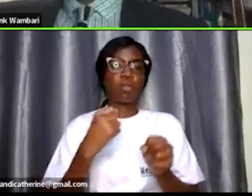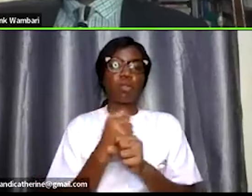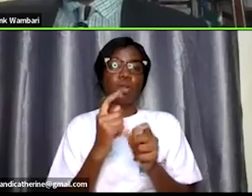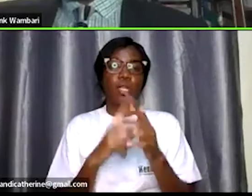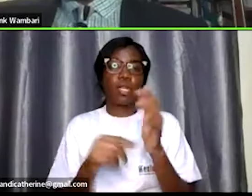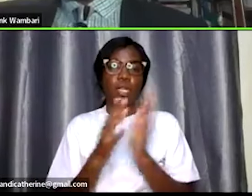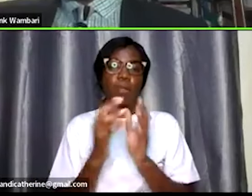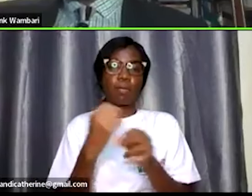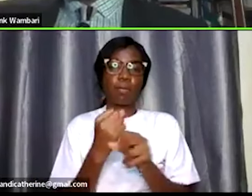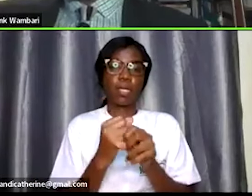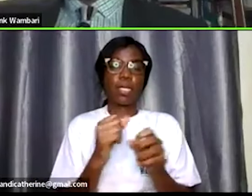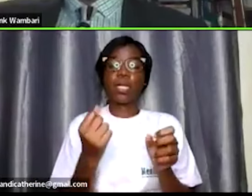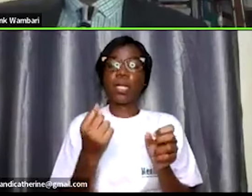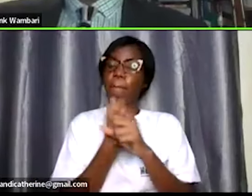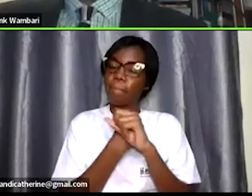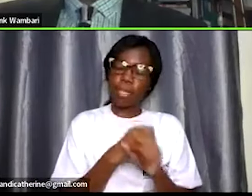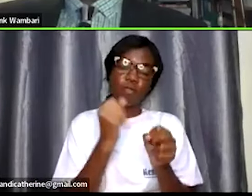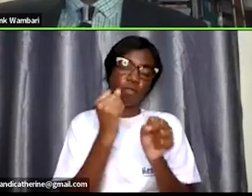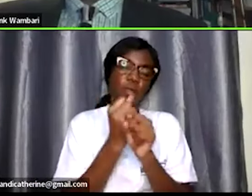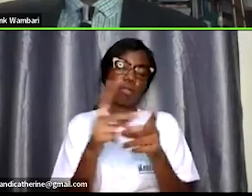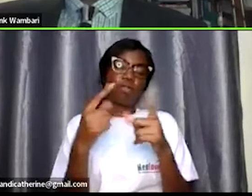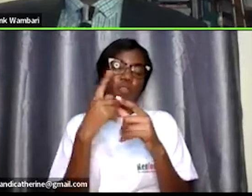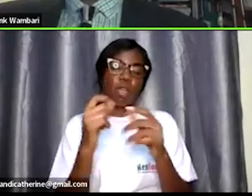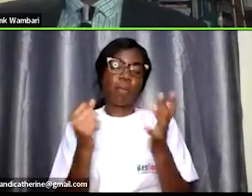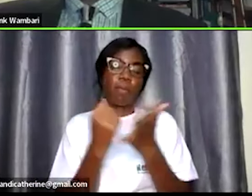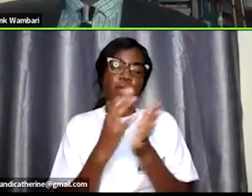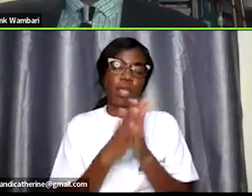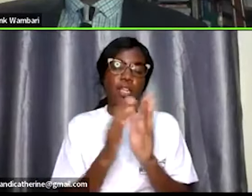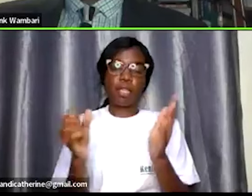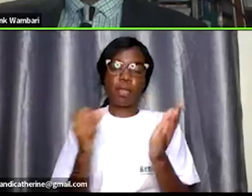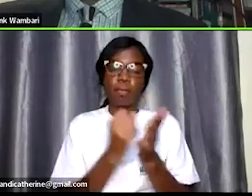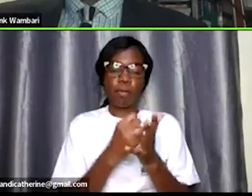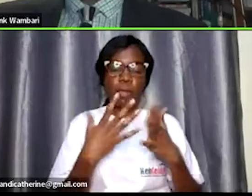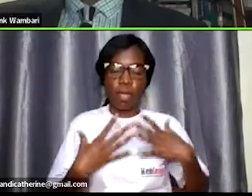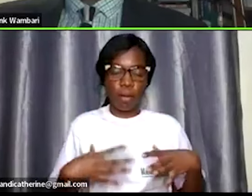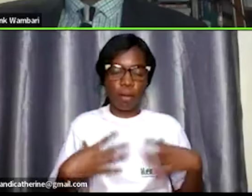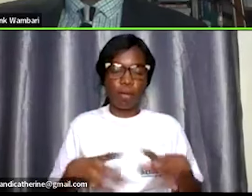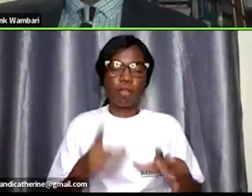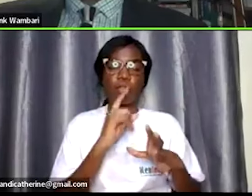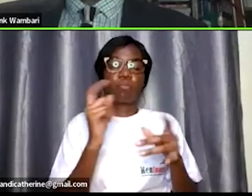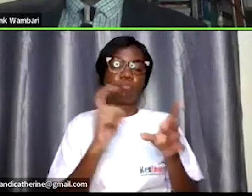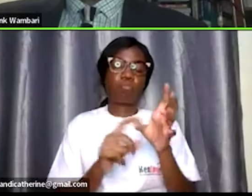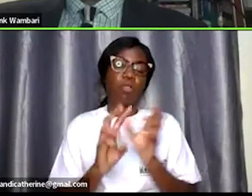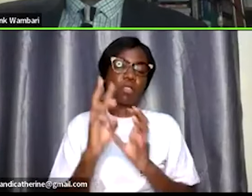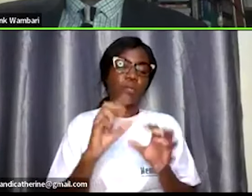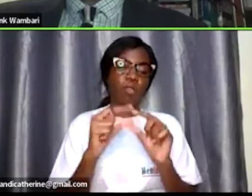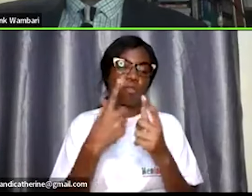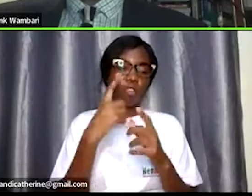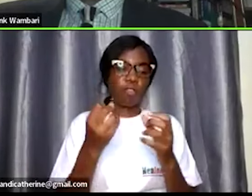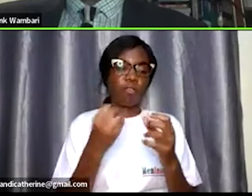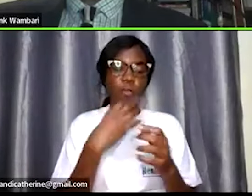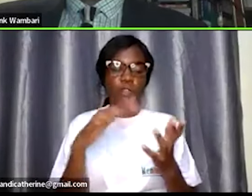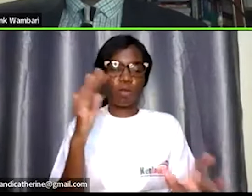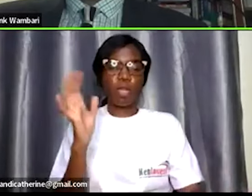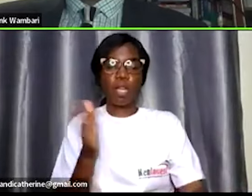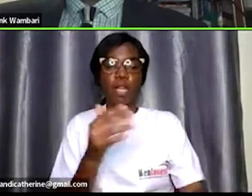workplaces for both employers and employees so thank you so much please join our whatsapp group for more information and uh we shall see